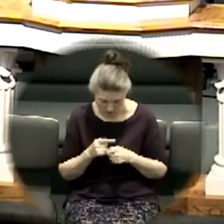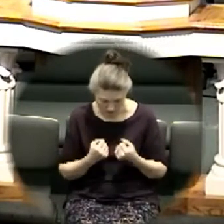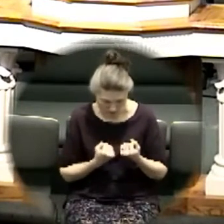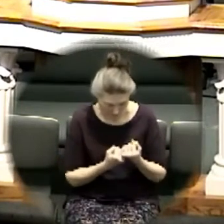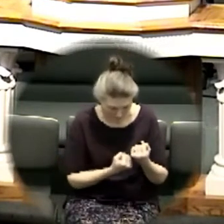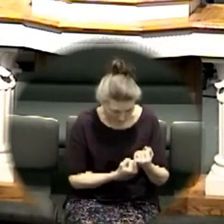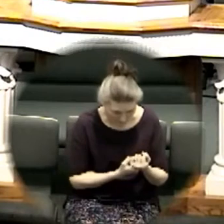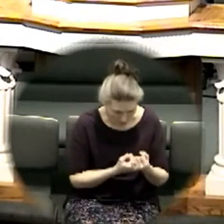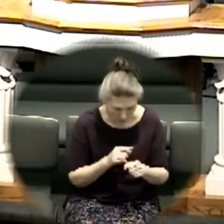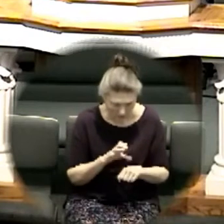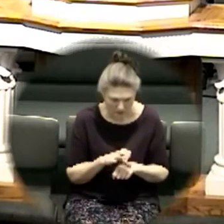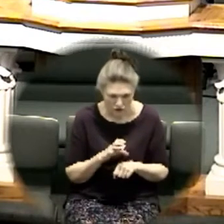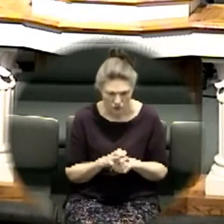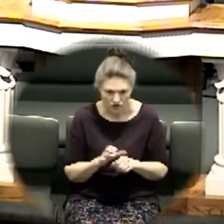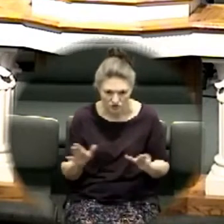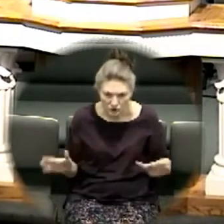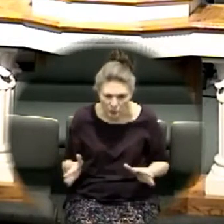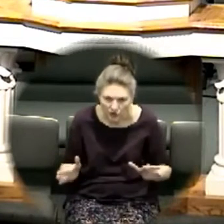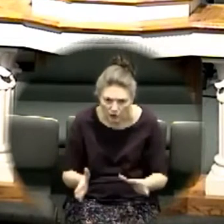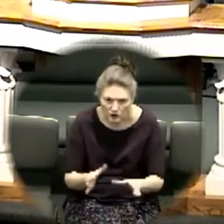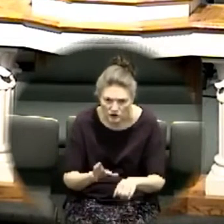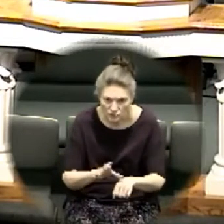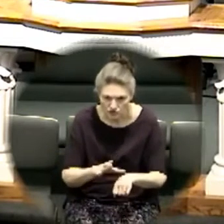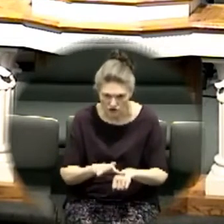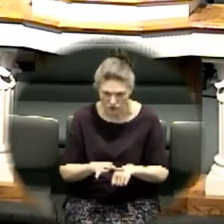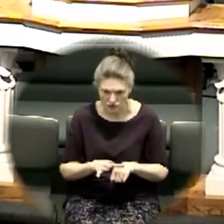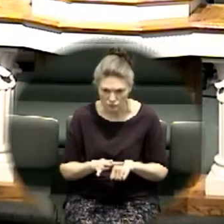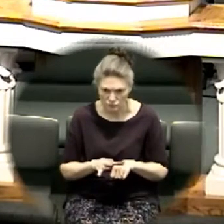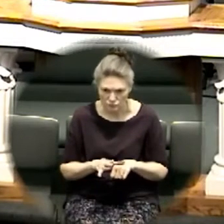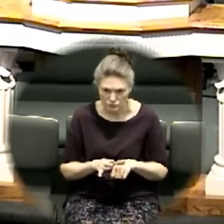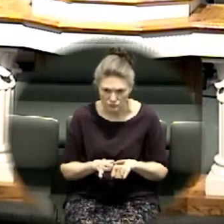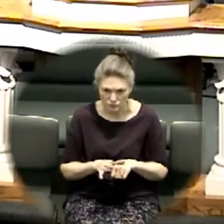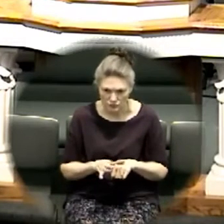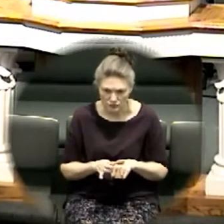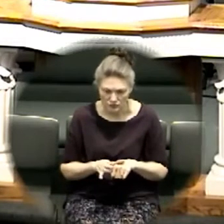edify the church and to navigate your walk with God